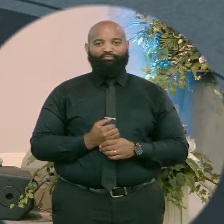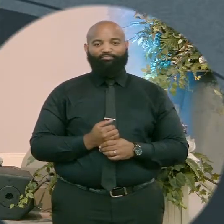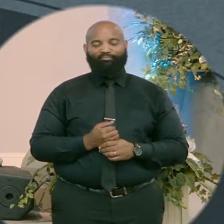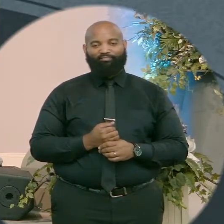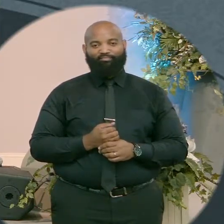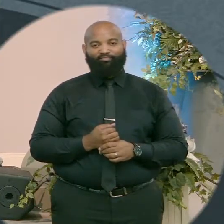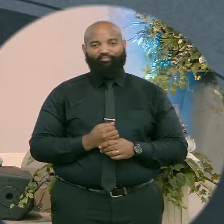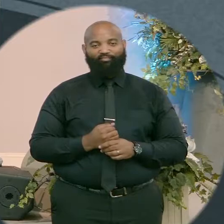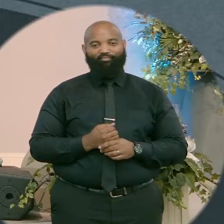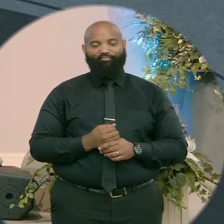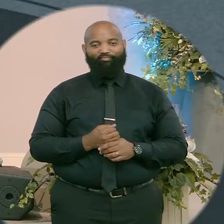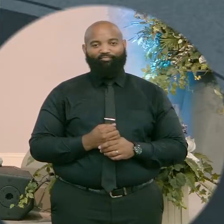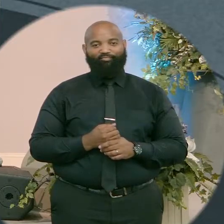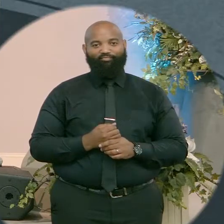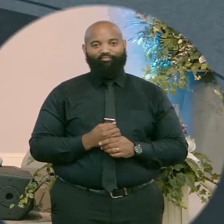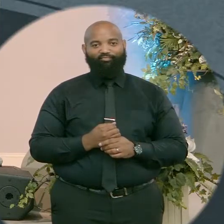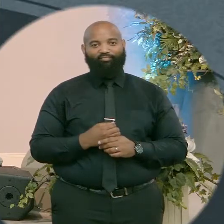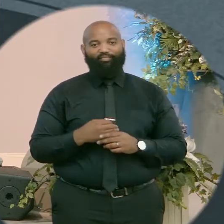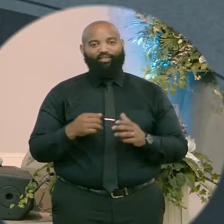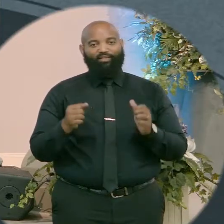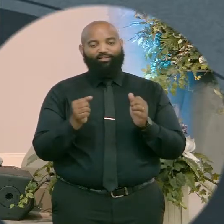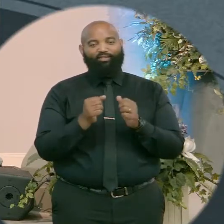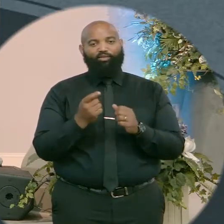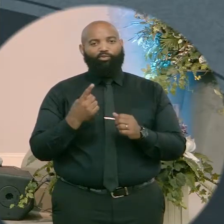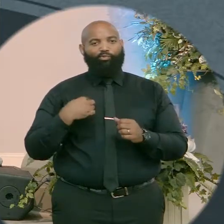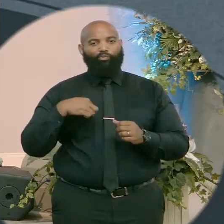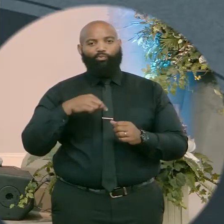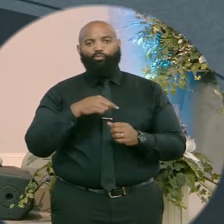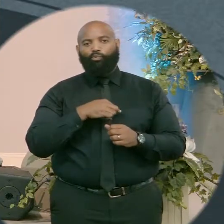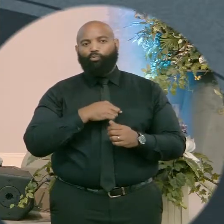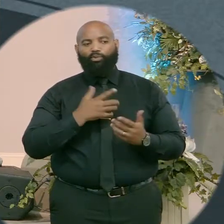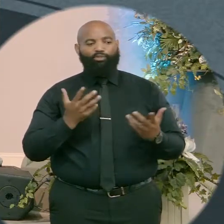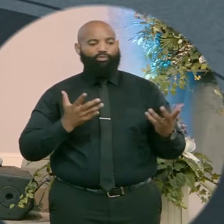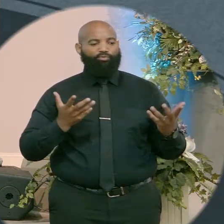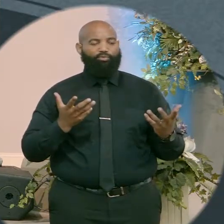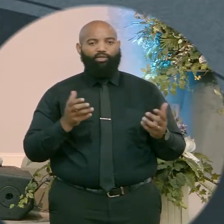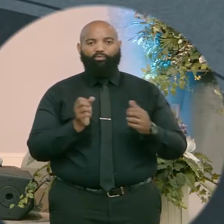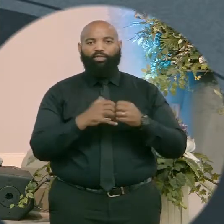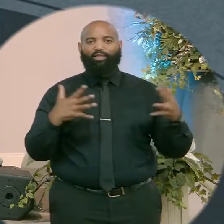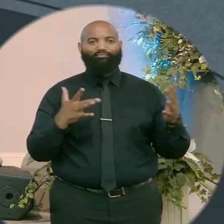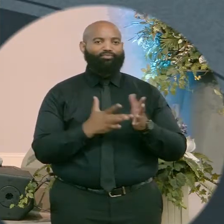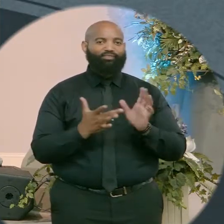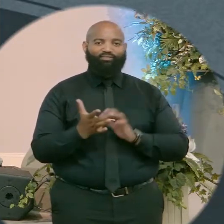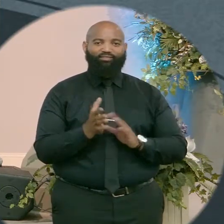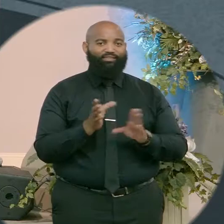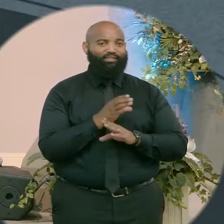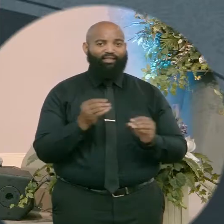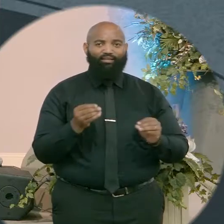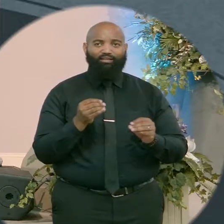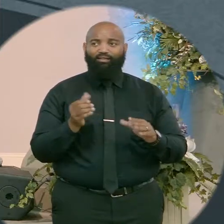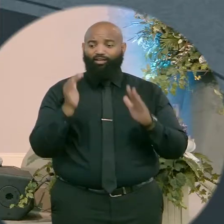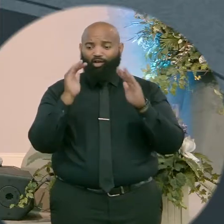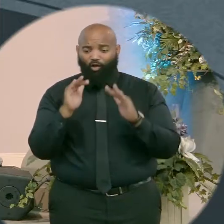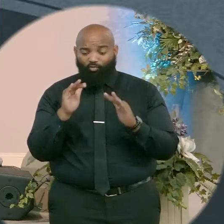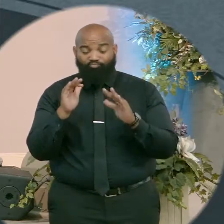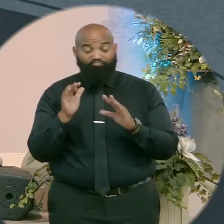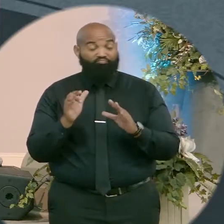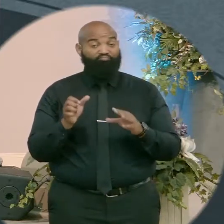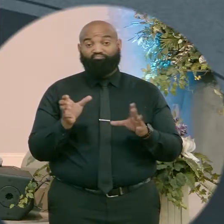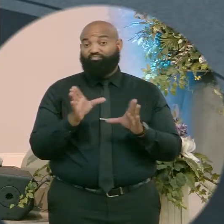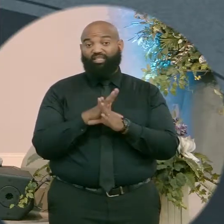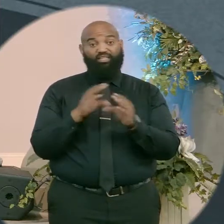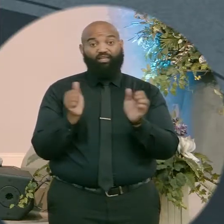What would be our defense if there was no Jesus? What would be our way of escape if there was no Jesus? What would be our hope if there was no Jesus?